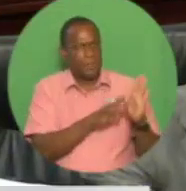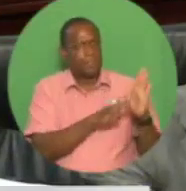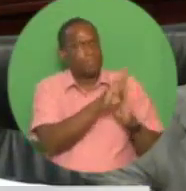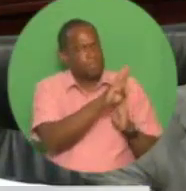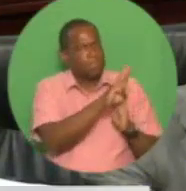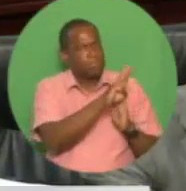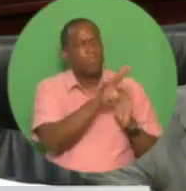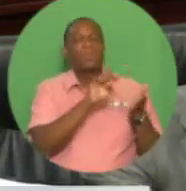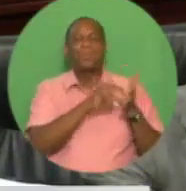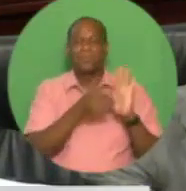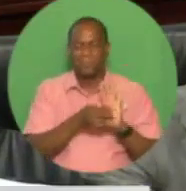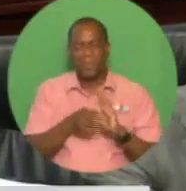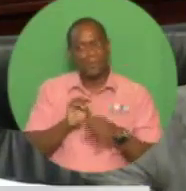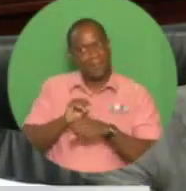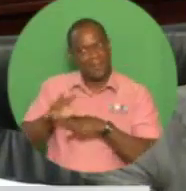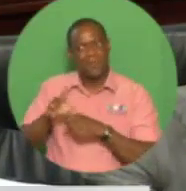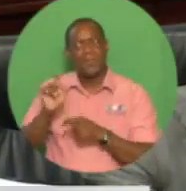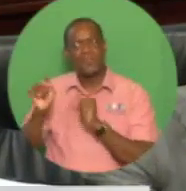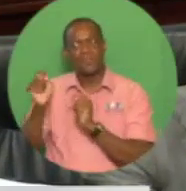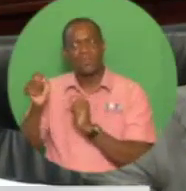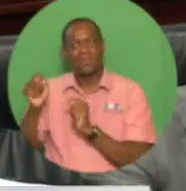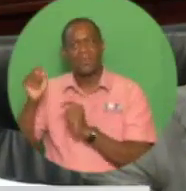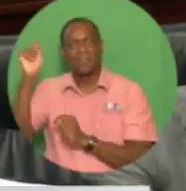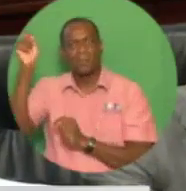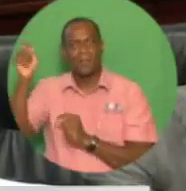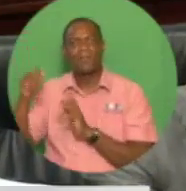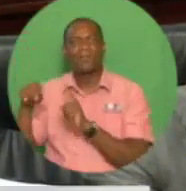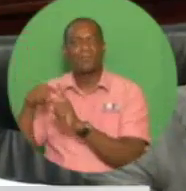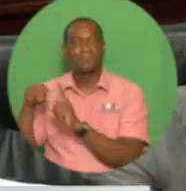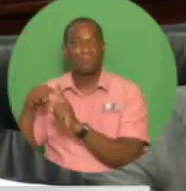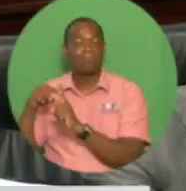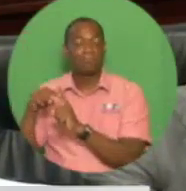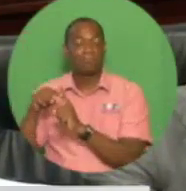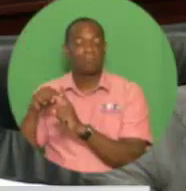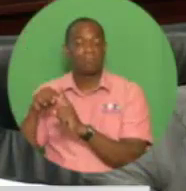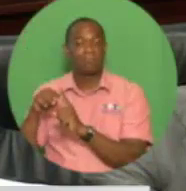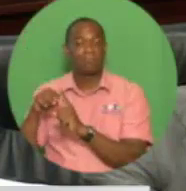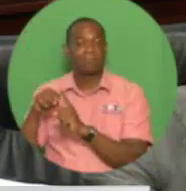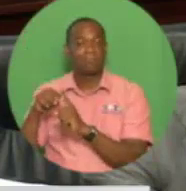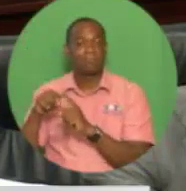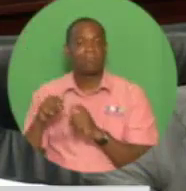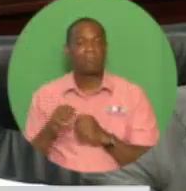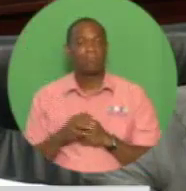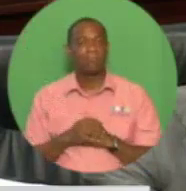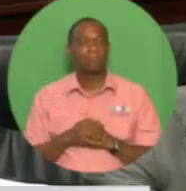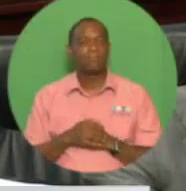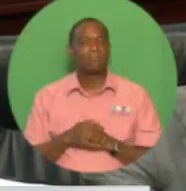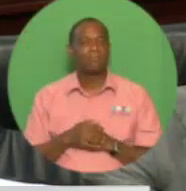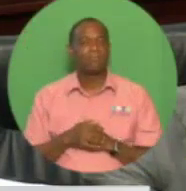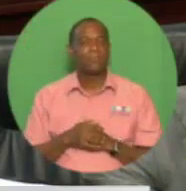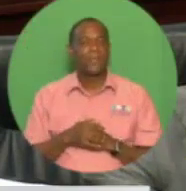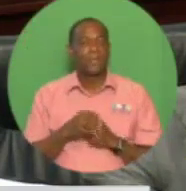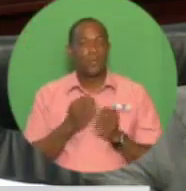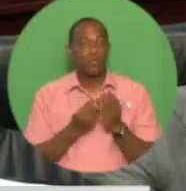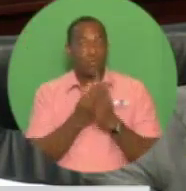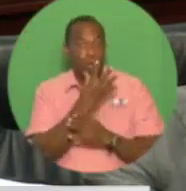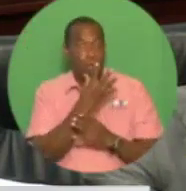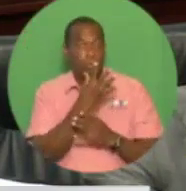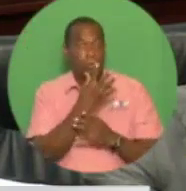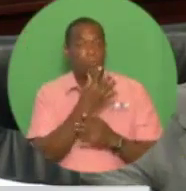Global growth is projected to reach 3.8 percent in 2018 and 3.9 percent in 2019.